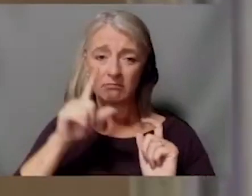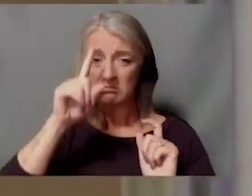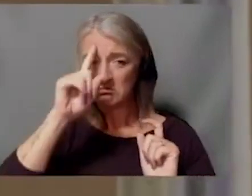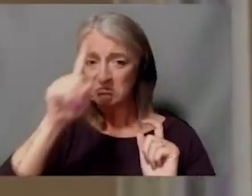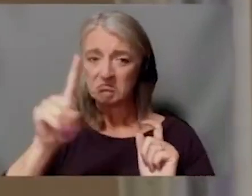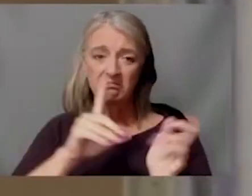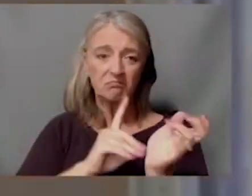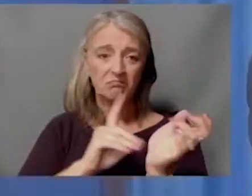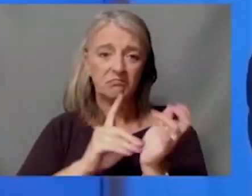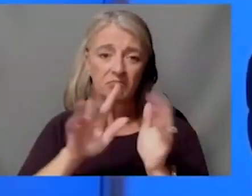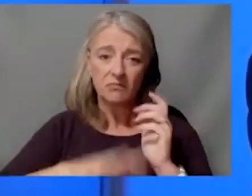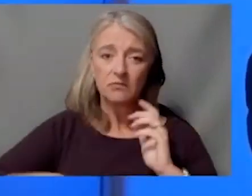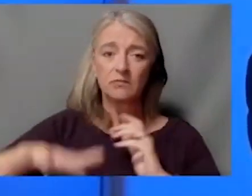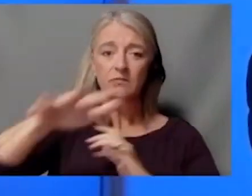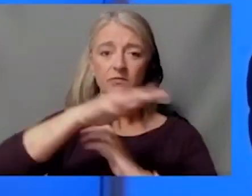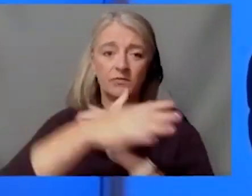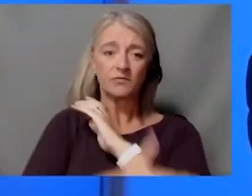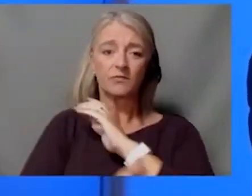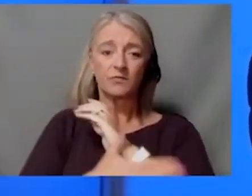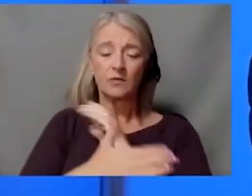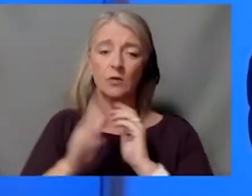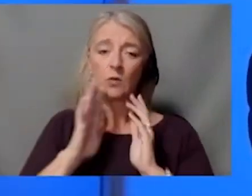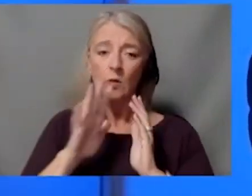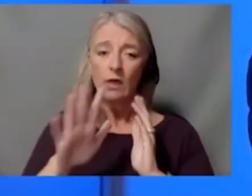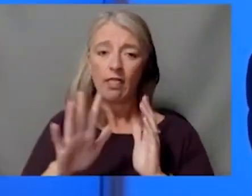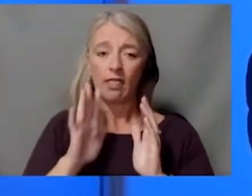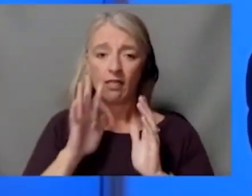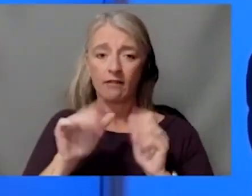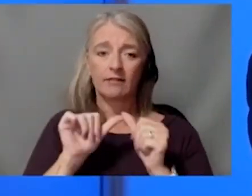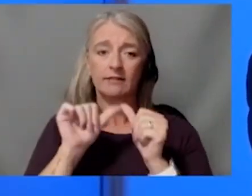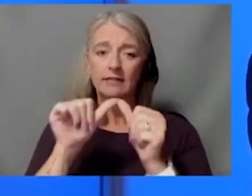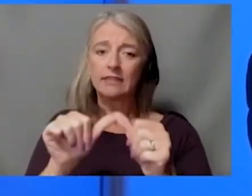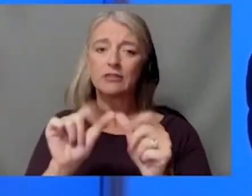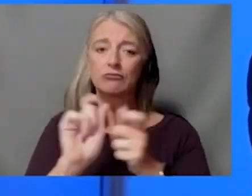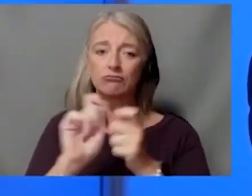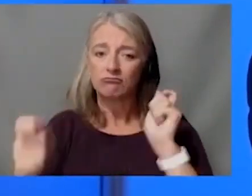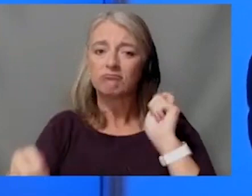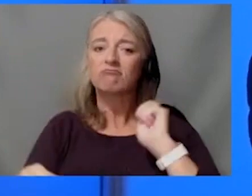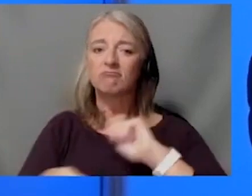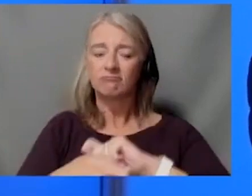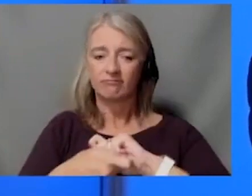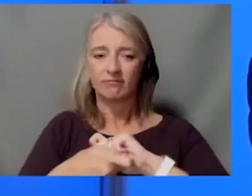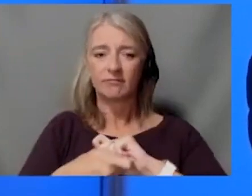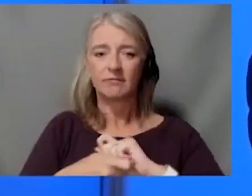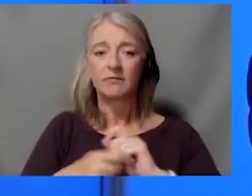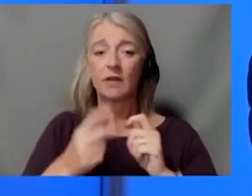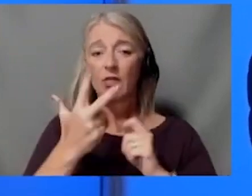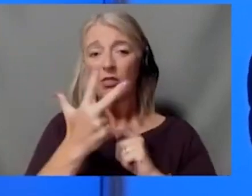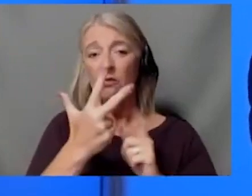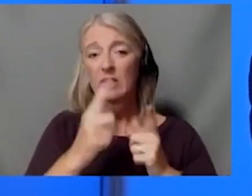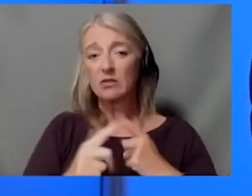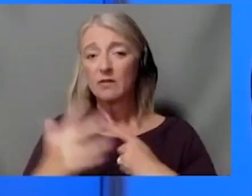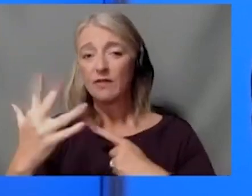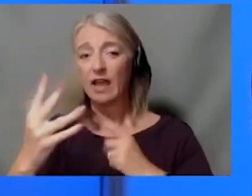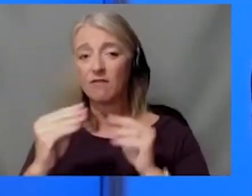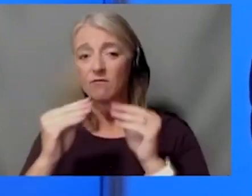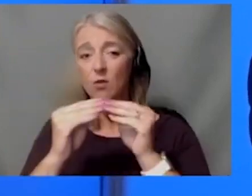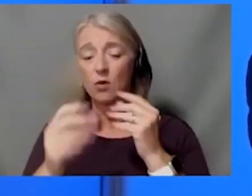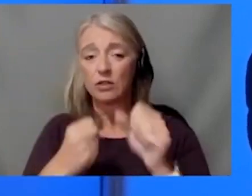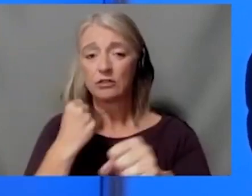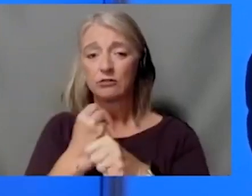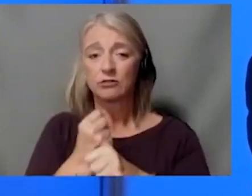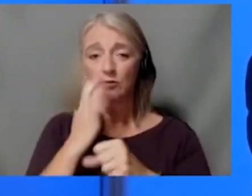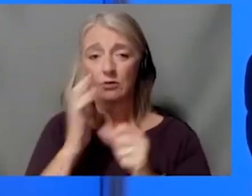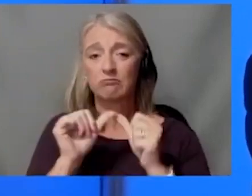will continue to evolve. What we offer today will be different in the next three to five years. But our treatment evolution has been really quite